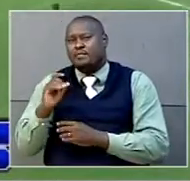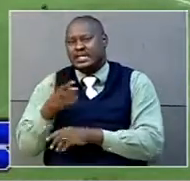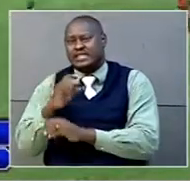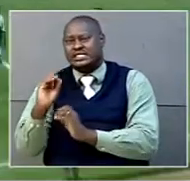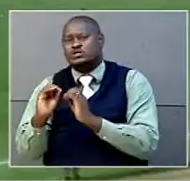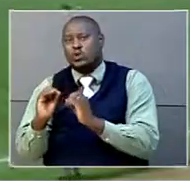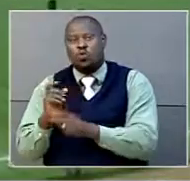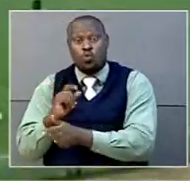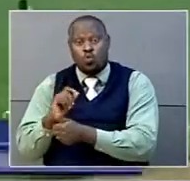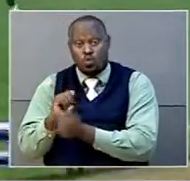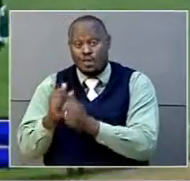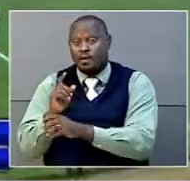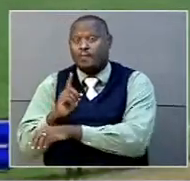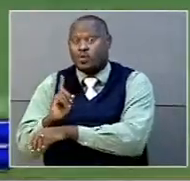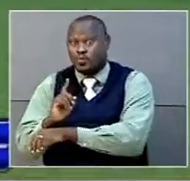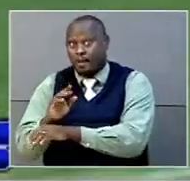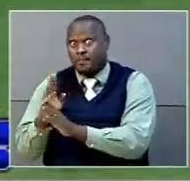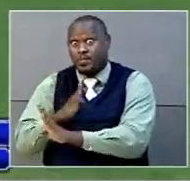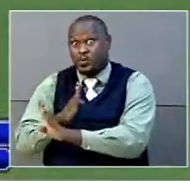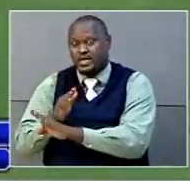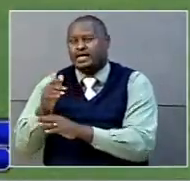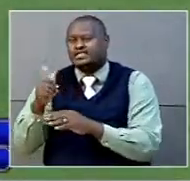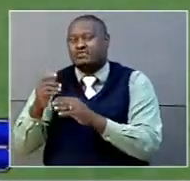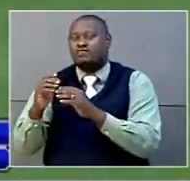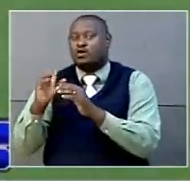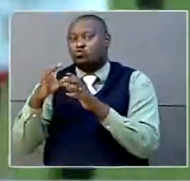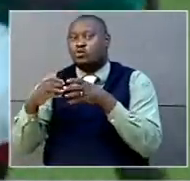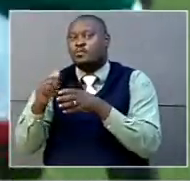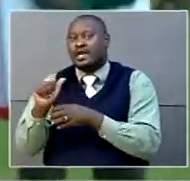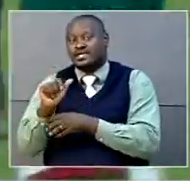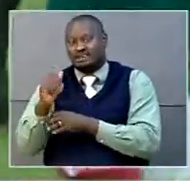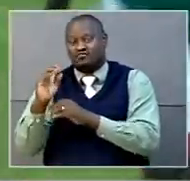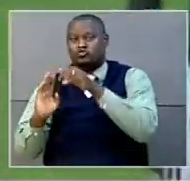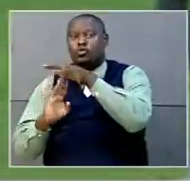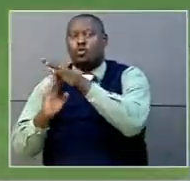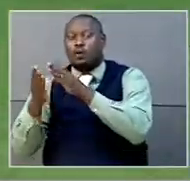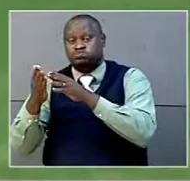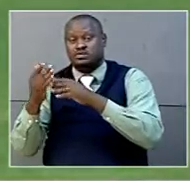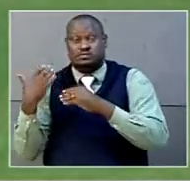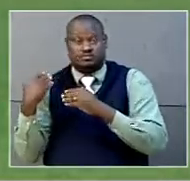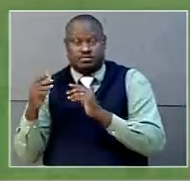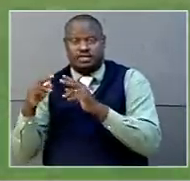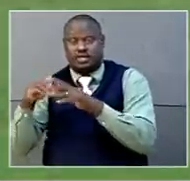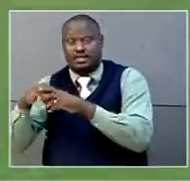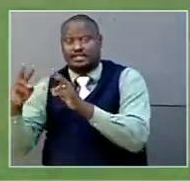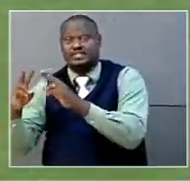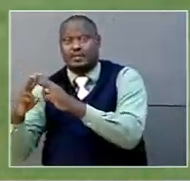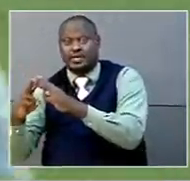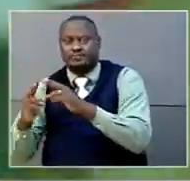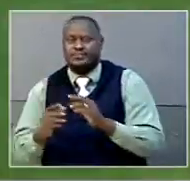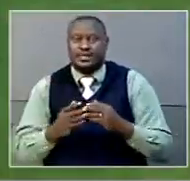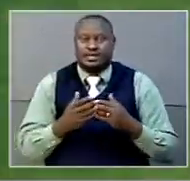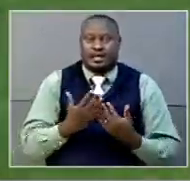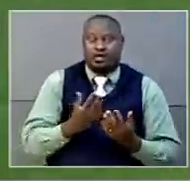Burundi. Kenya finished top of Group A with eight points, thus qualifying for the semi-finals. Meanwhile, defending